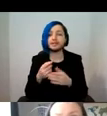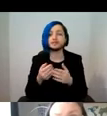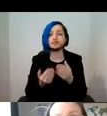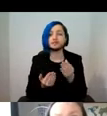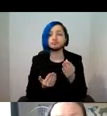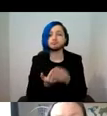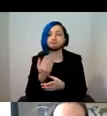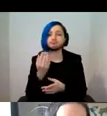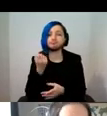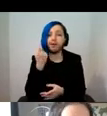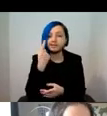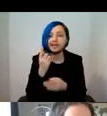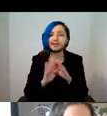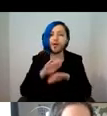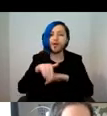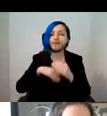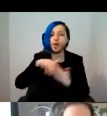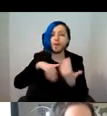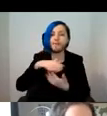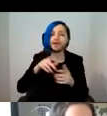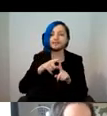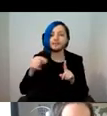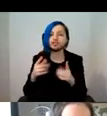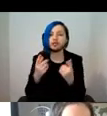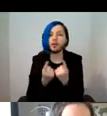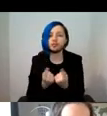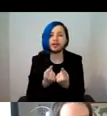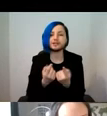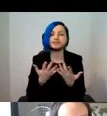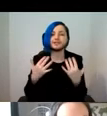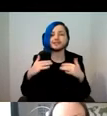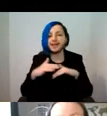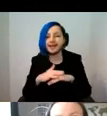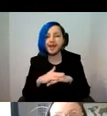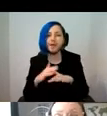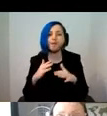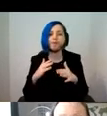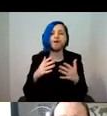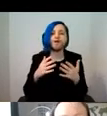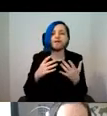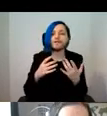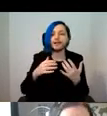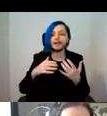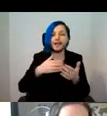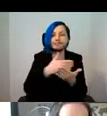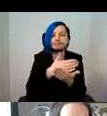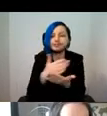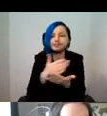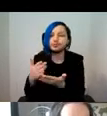of complex digital objects as a network, ecosystems distributed, incorporating multiple parts in context,